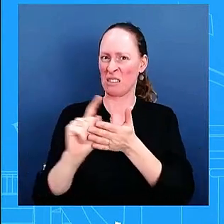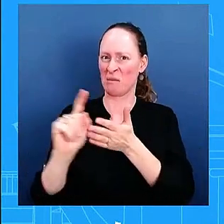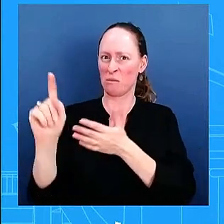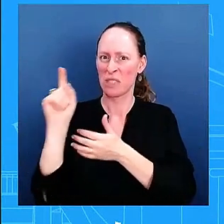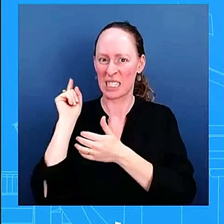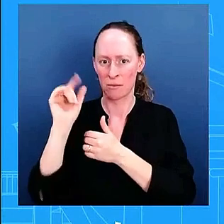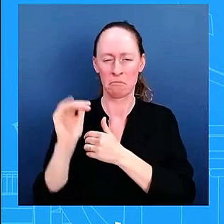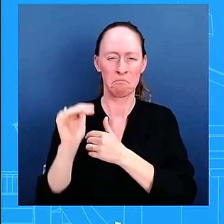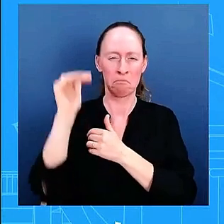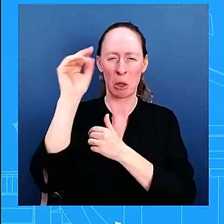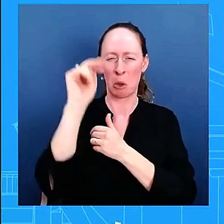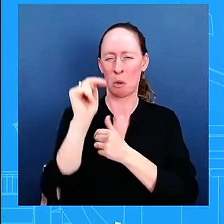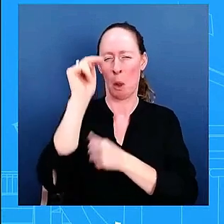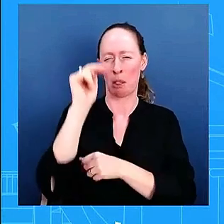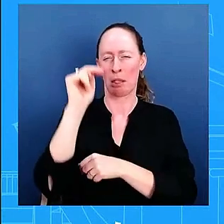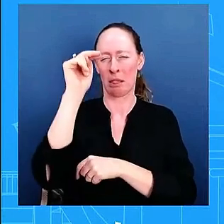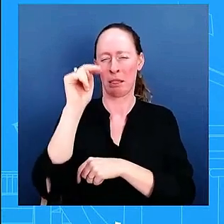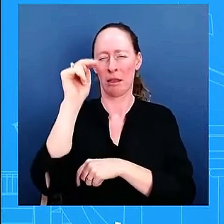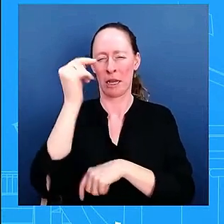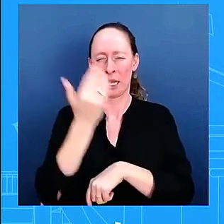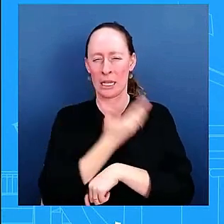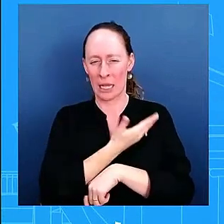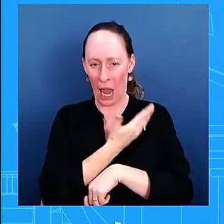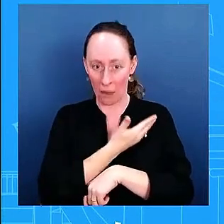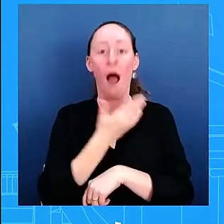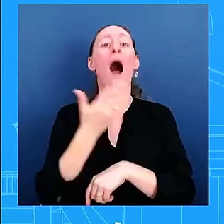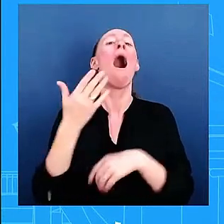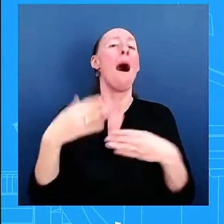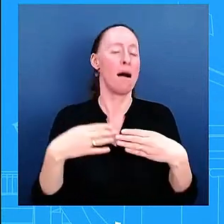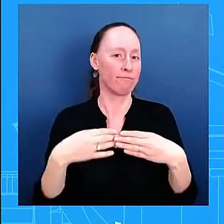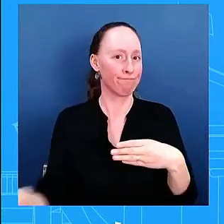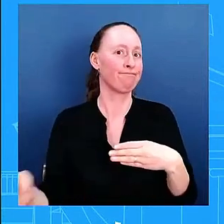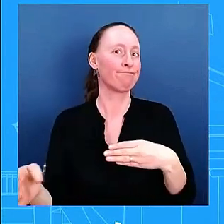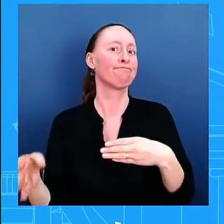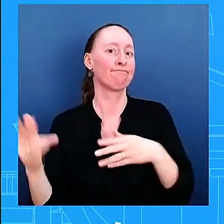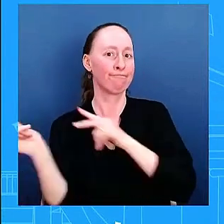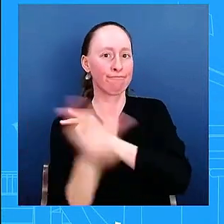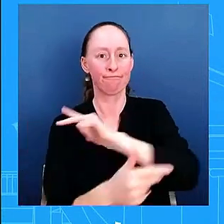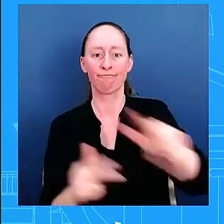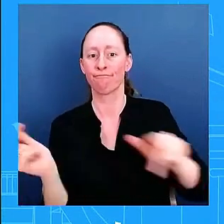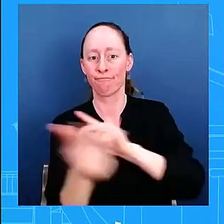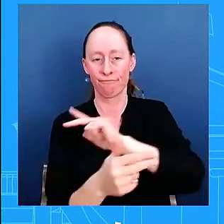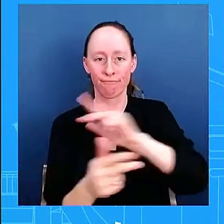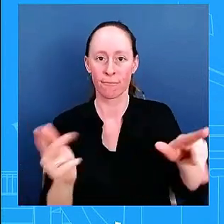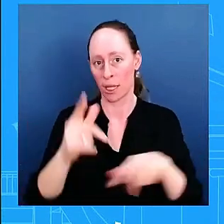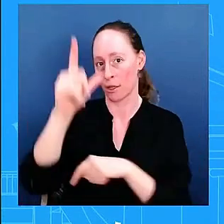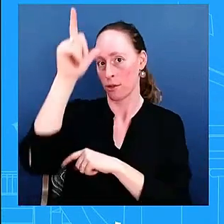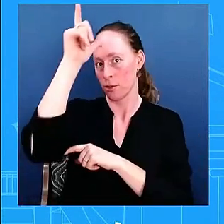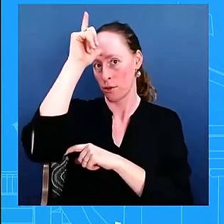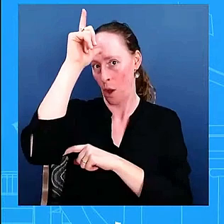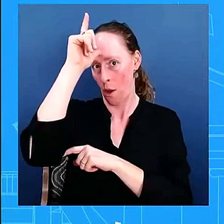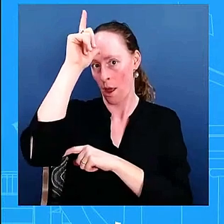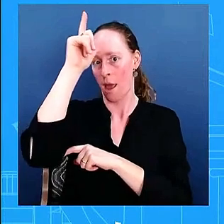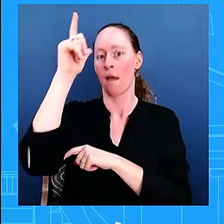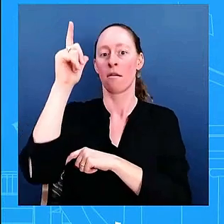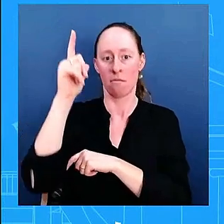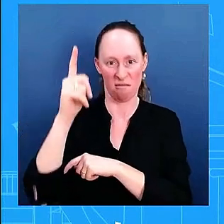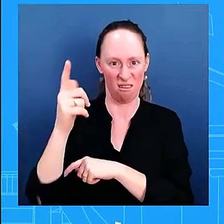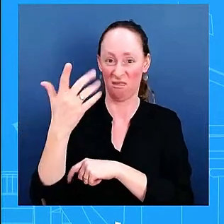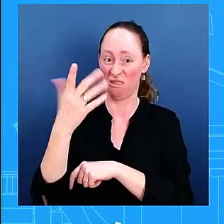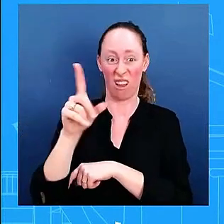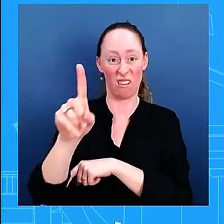through the vital lifeline from jordan with 129 trucks entering northern gaza last week after an unacceptable